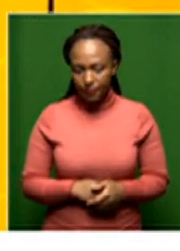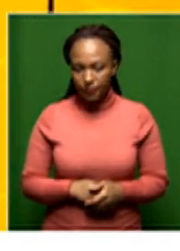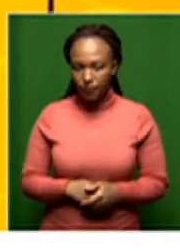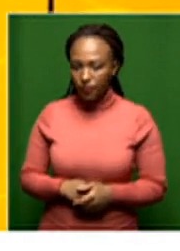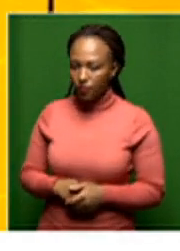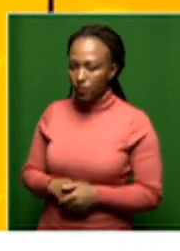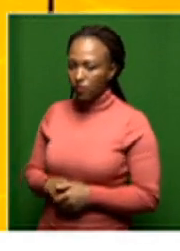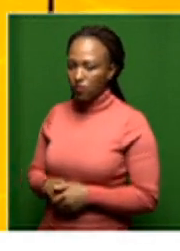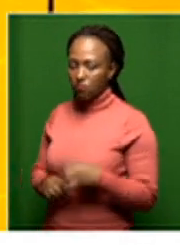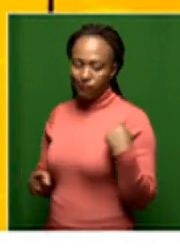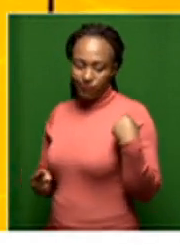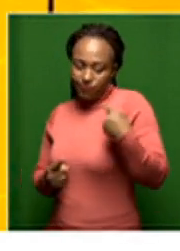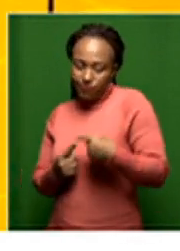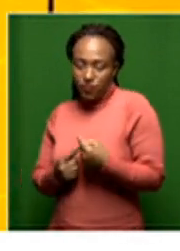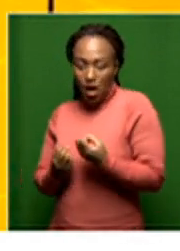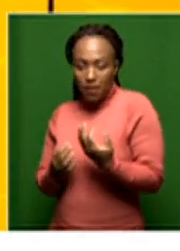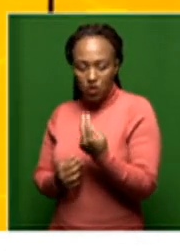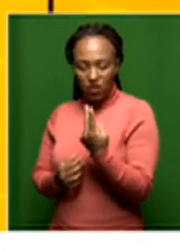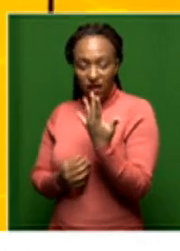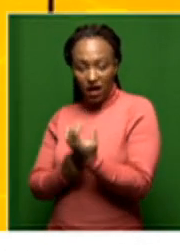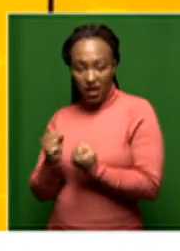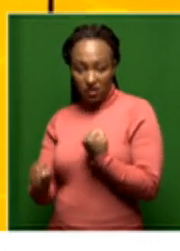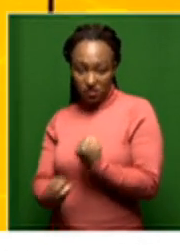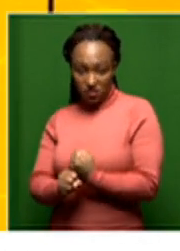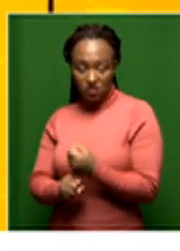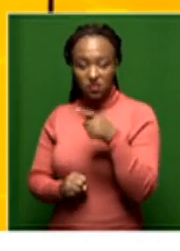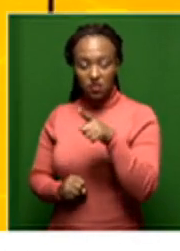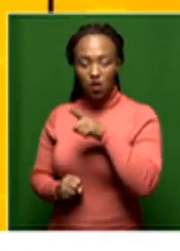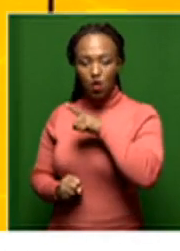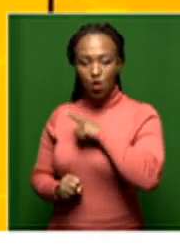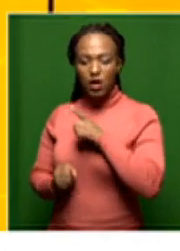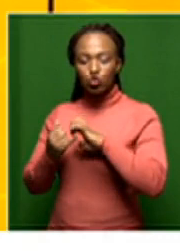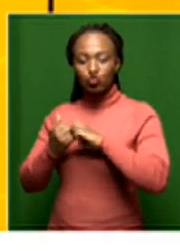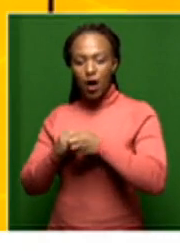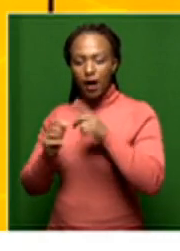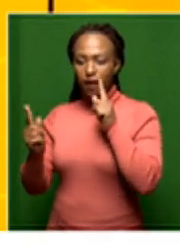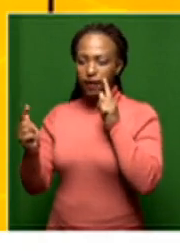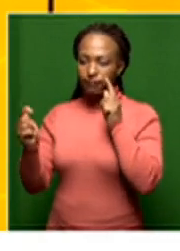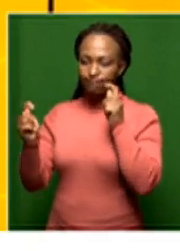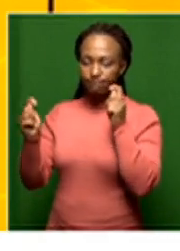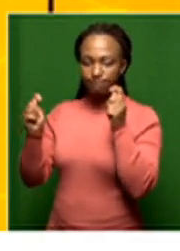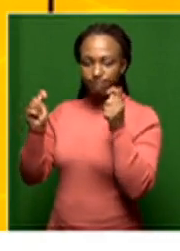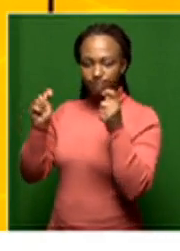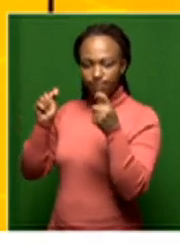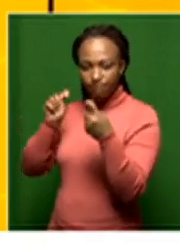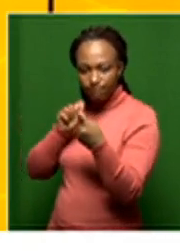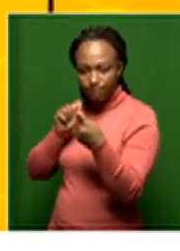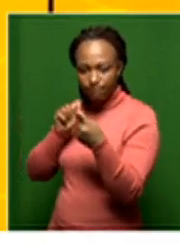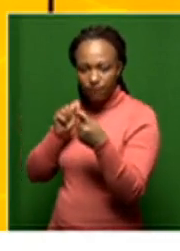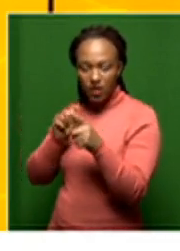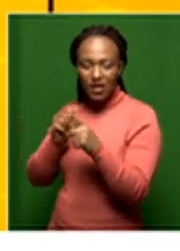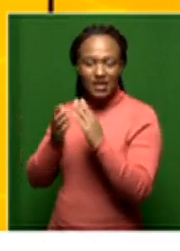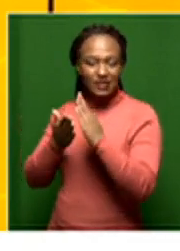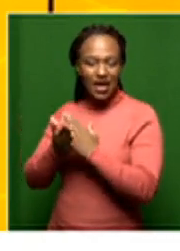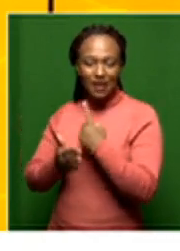least 25 years to try and effect some form of transformation, and some would say we have done